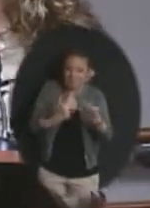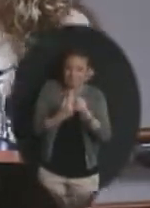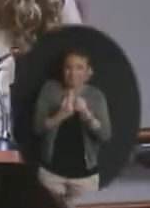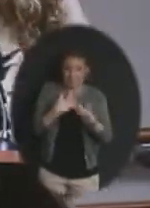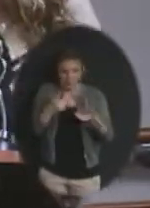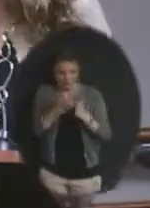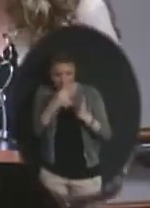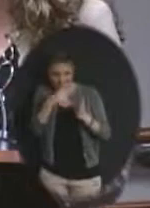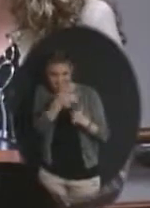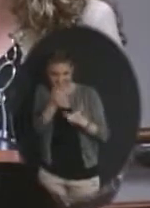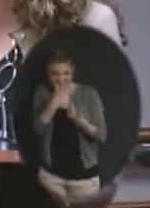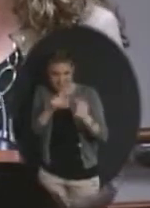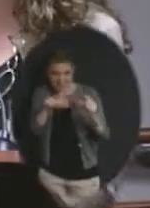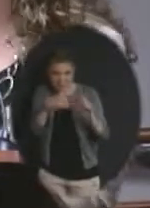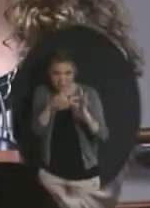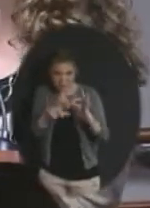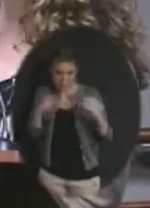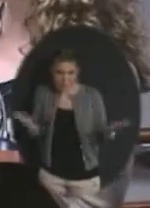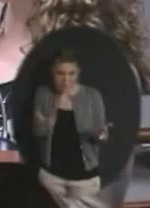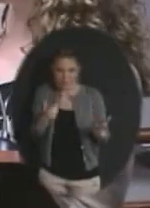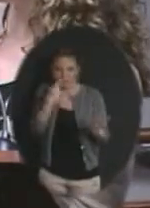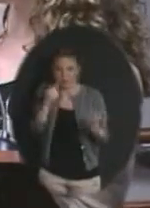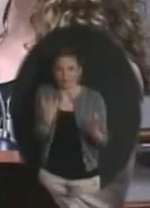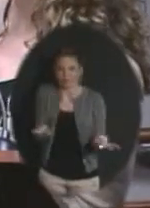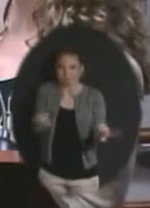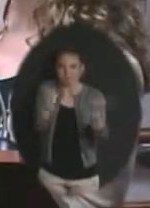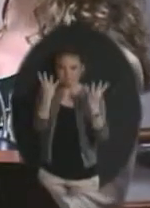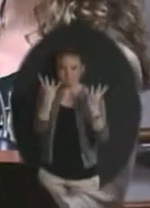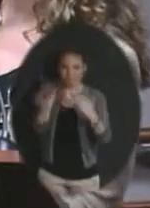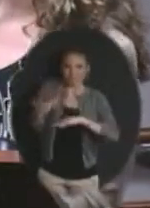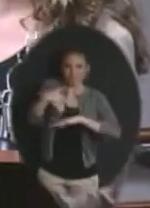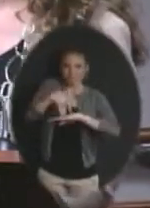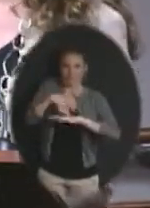ask all of our sign language interpreters who are here tonight to stand and be recognized.